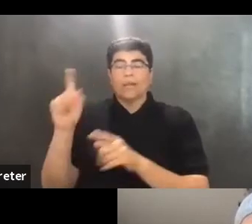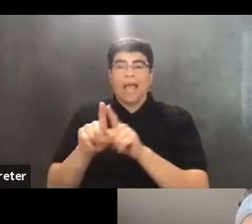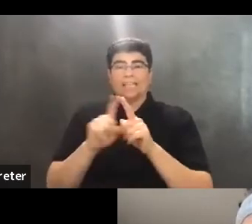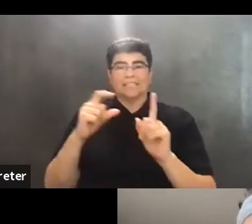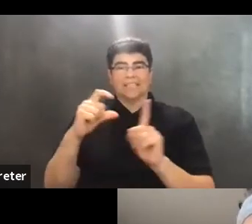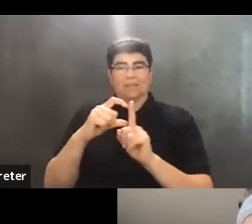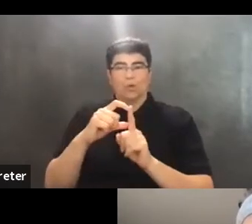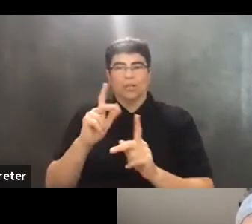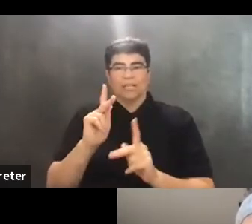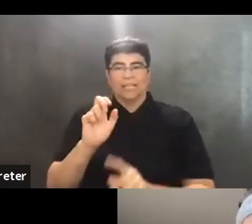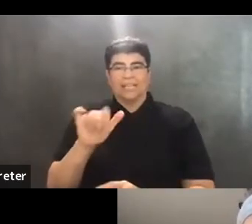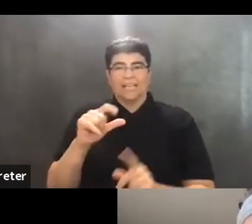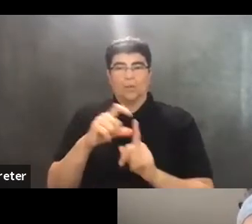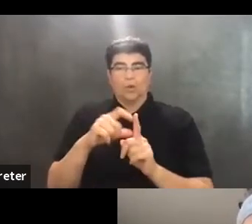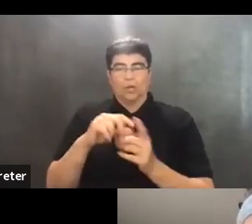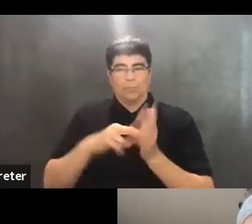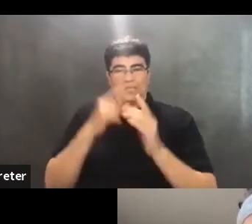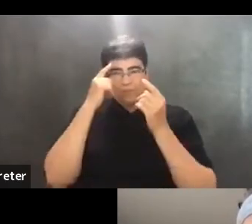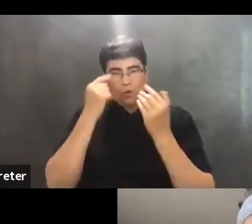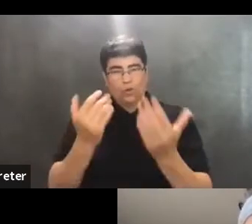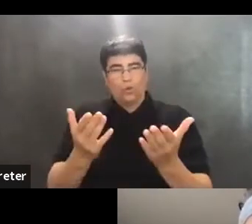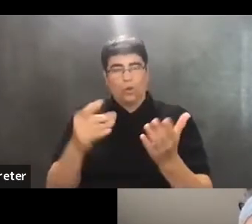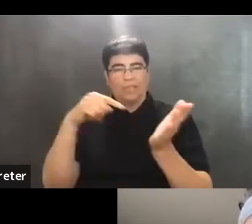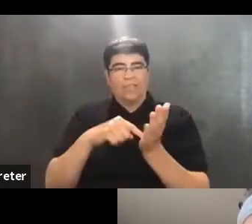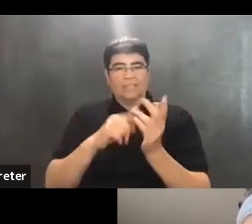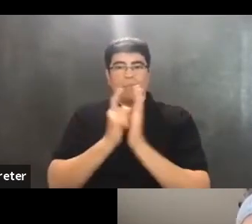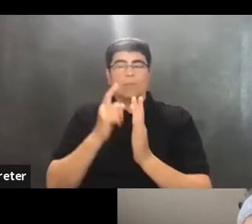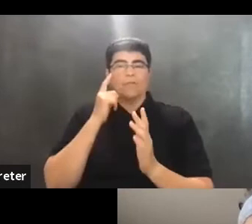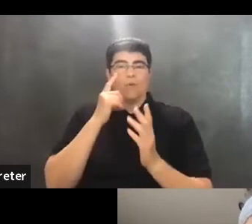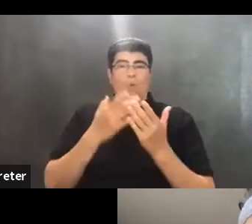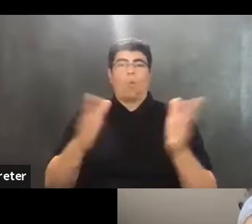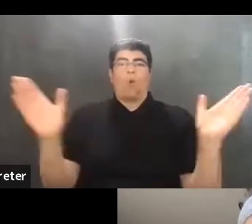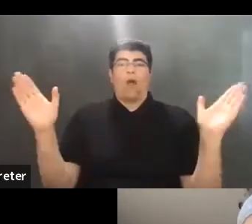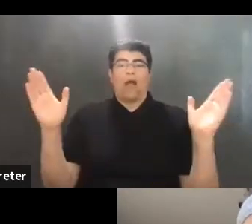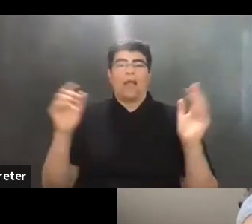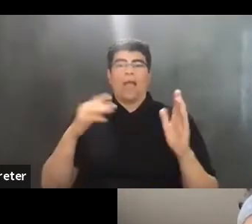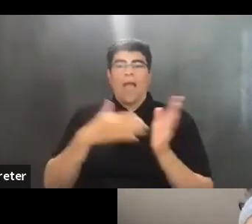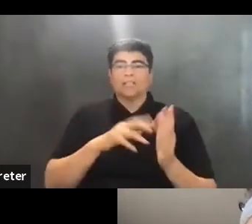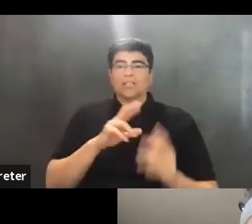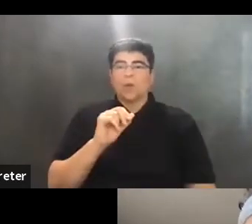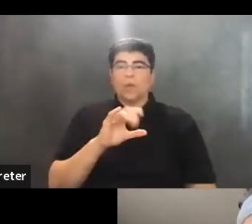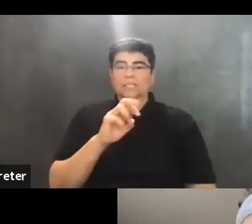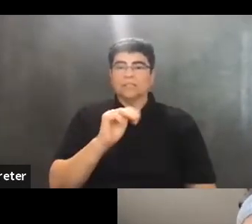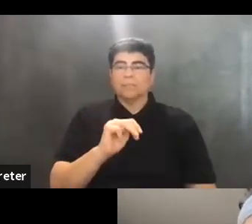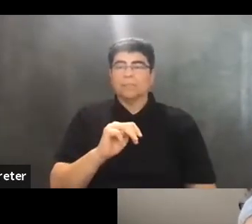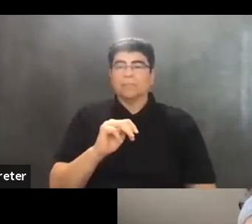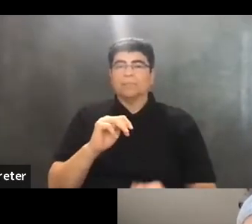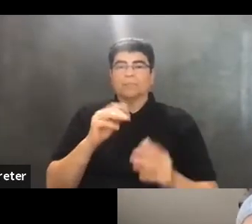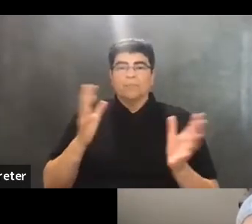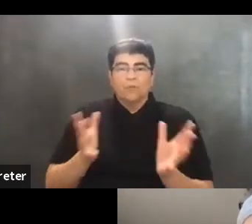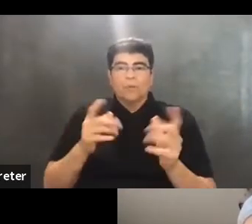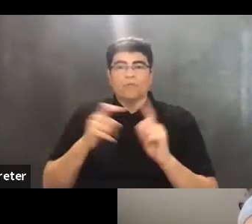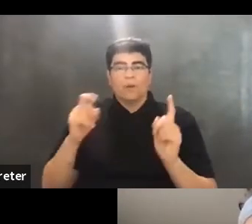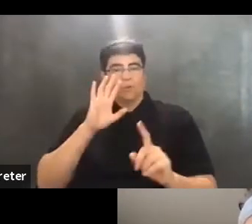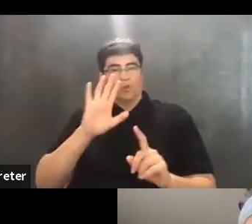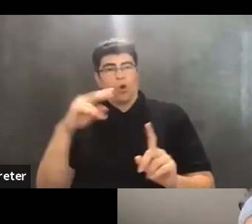means to you in this moment of widespread anti-racist ferment, in other words, what you think is at stake, from the vantage of